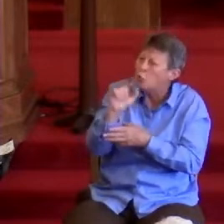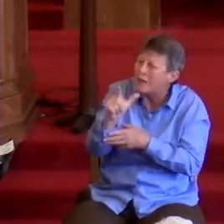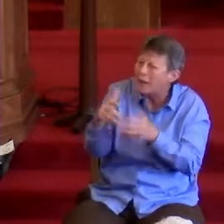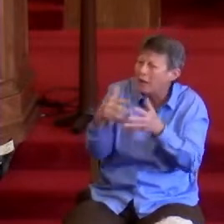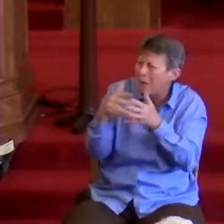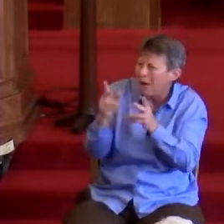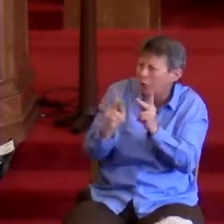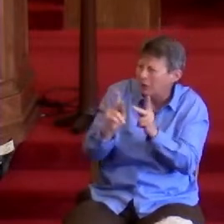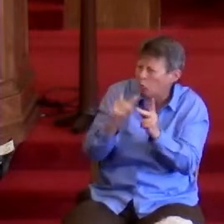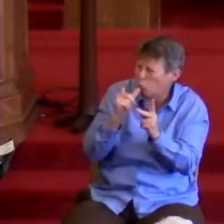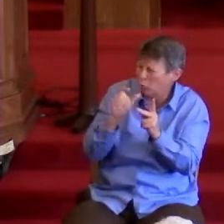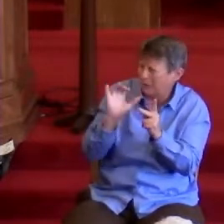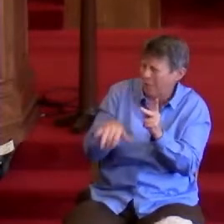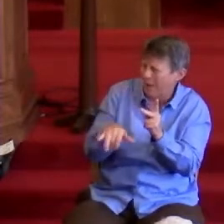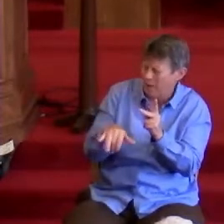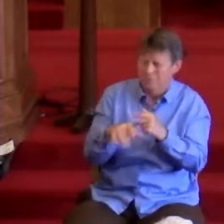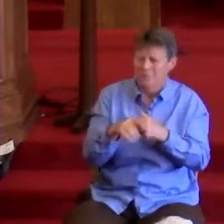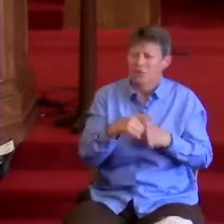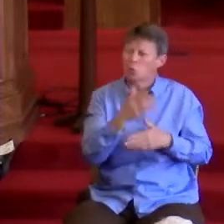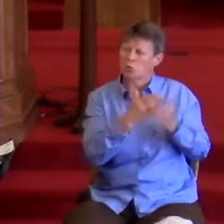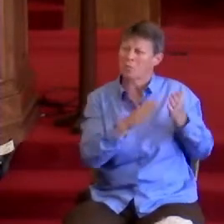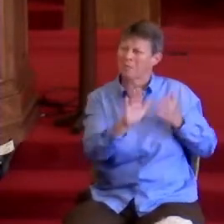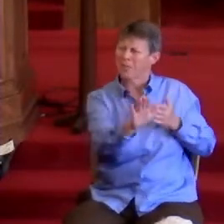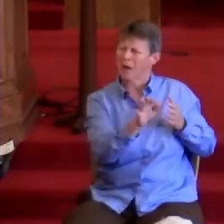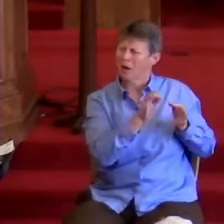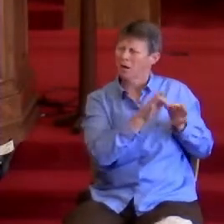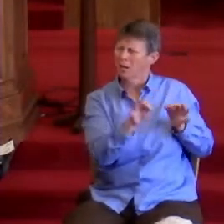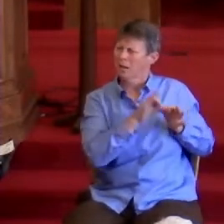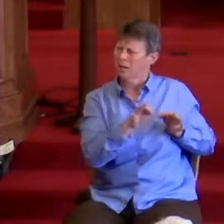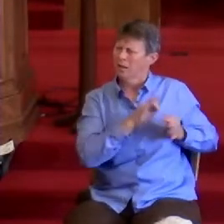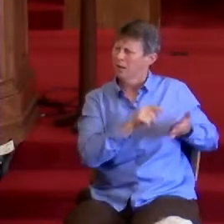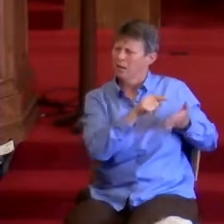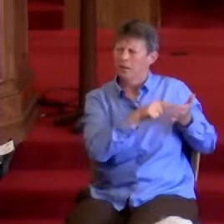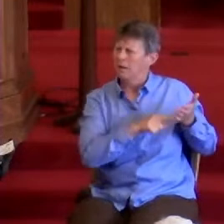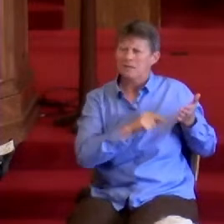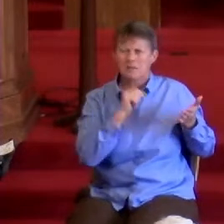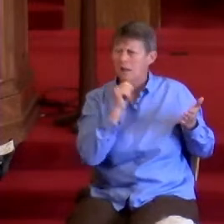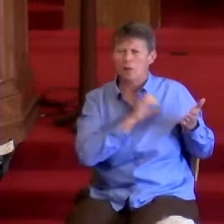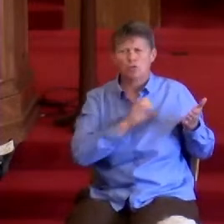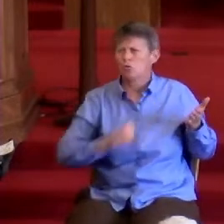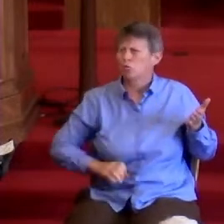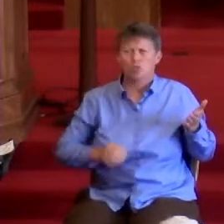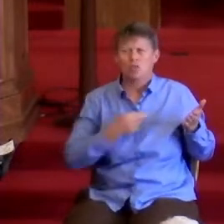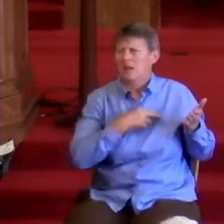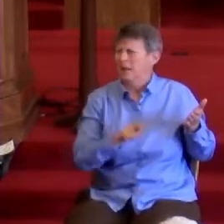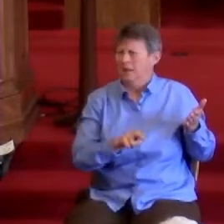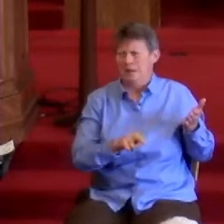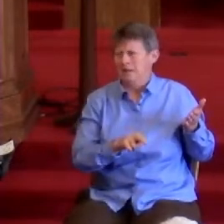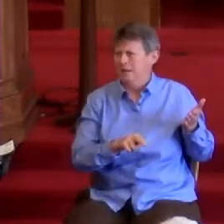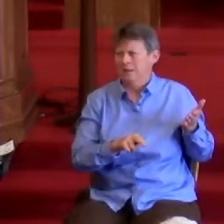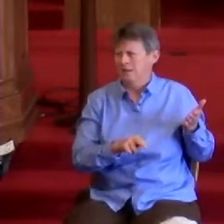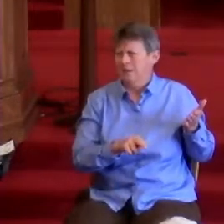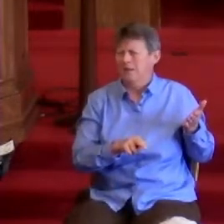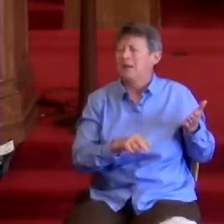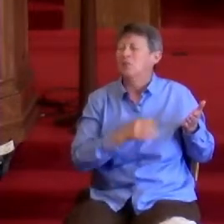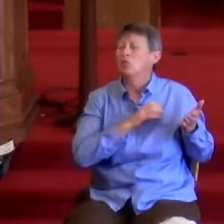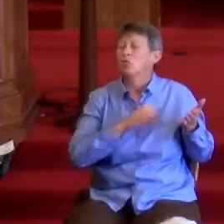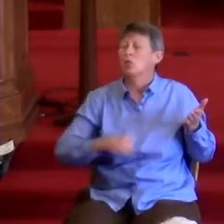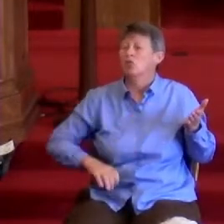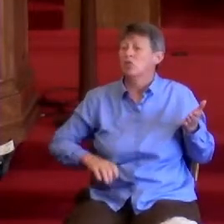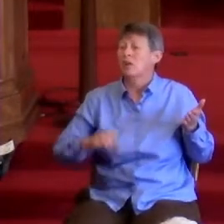Now, we can disagree about some of these ideas, but let's be clear. It's not Christianity. It is Christian nationalism.